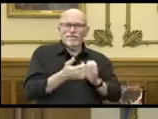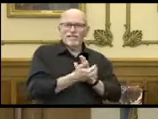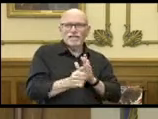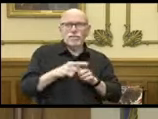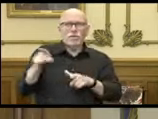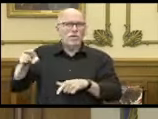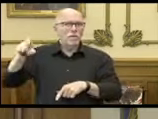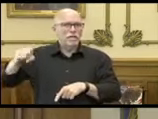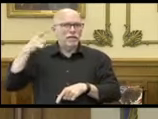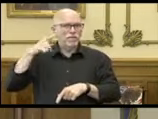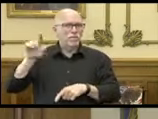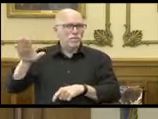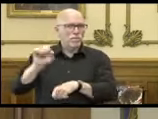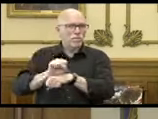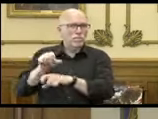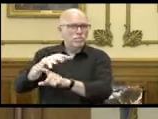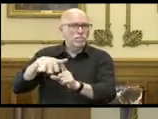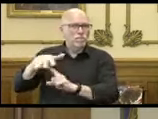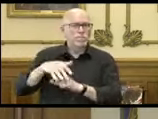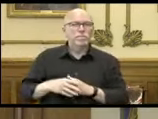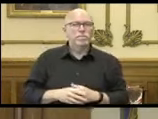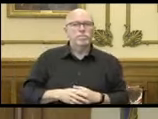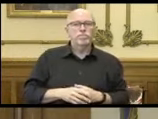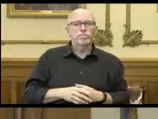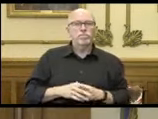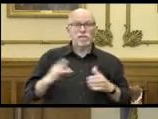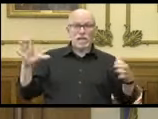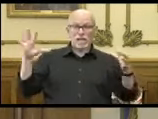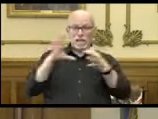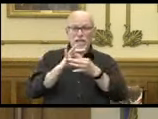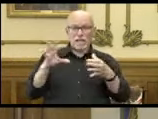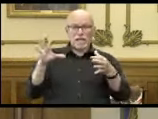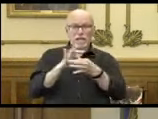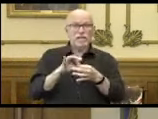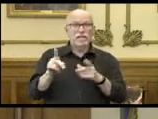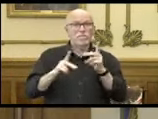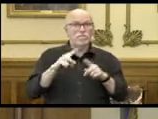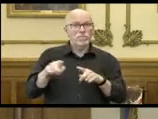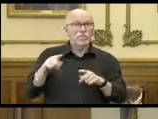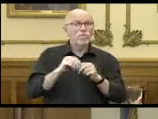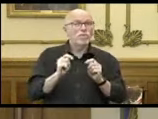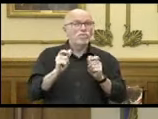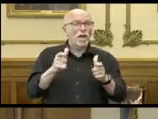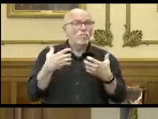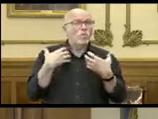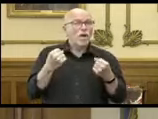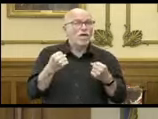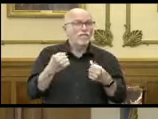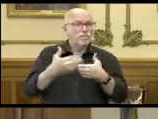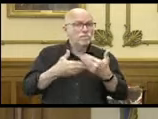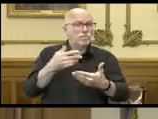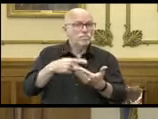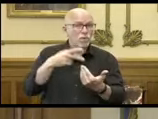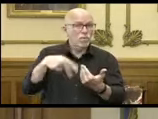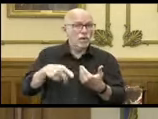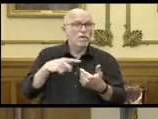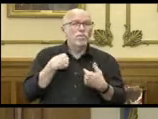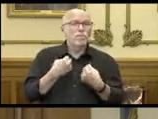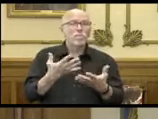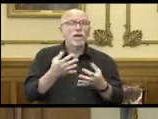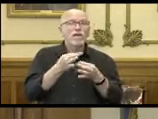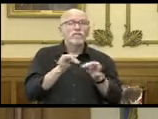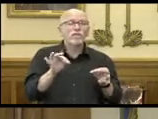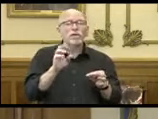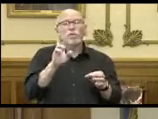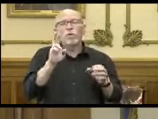need for this environment. To connect the resources related to the Rapid Recovery Initiative, providing free or virtually